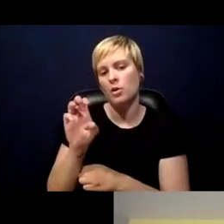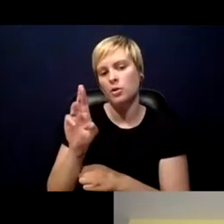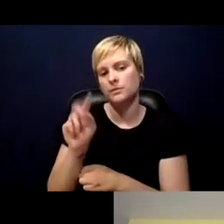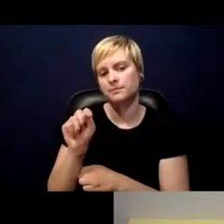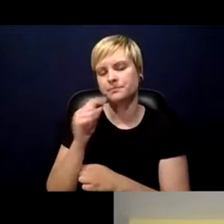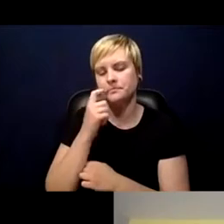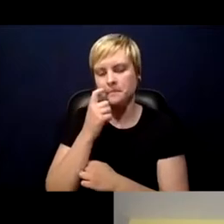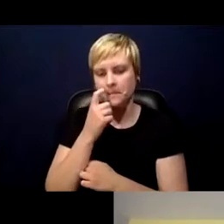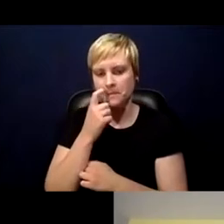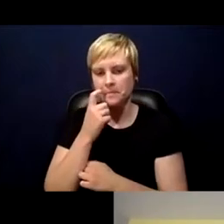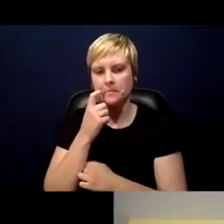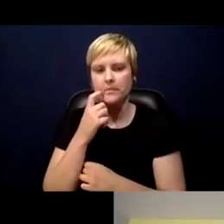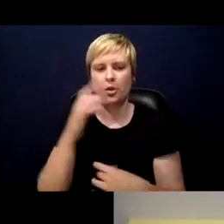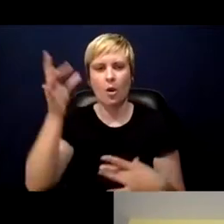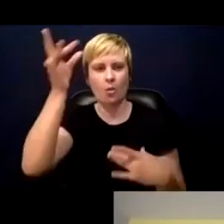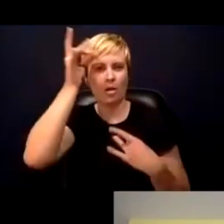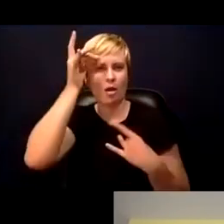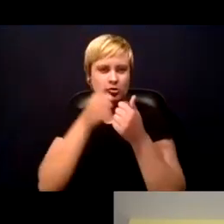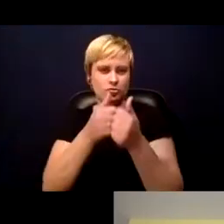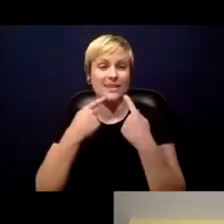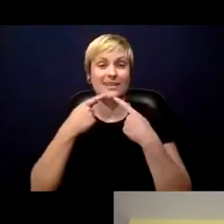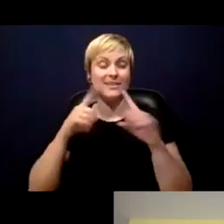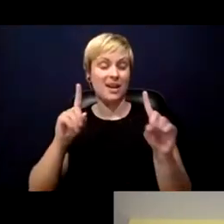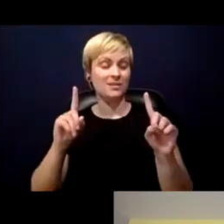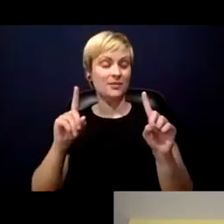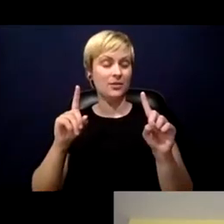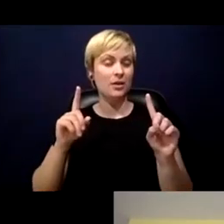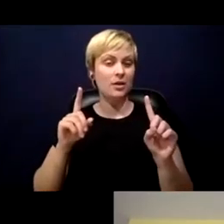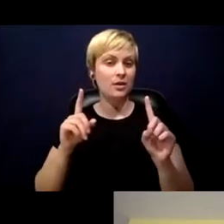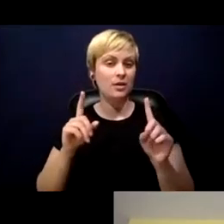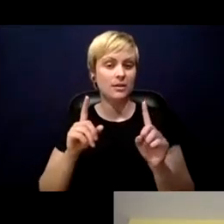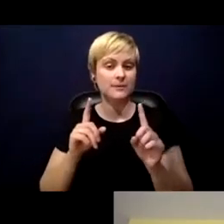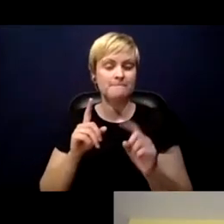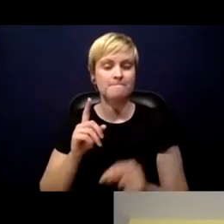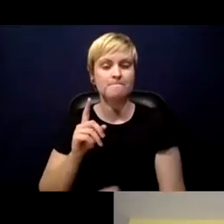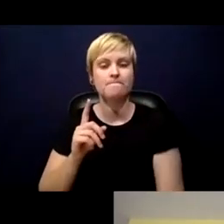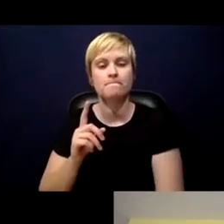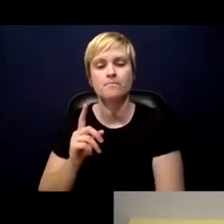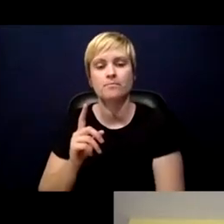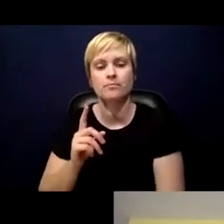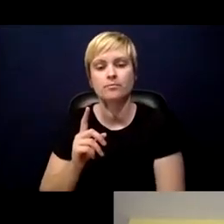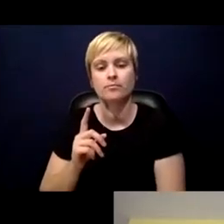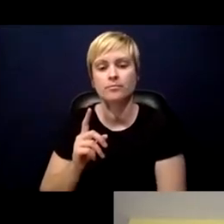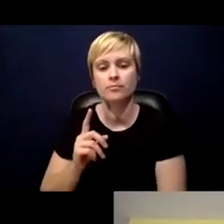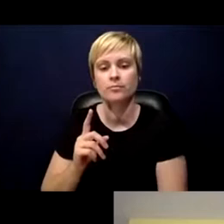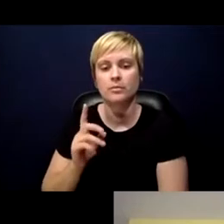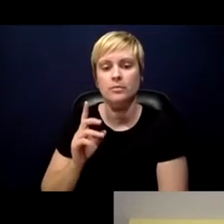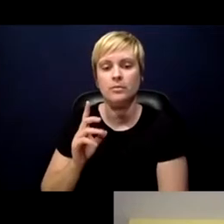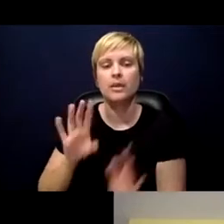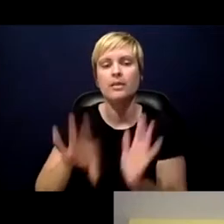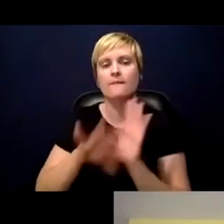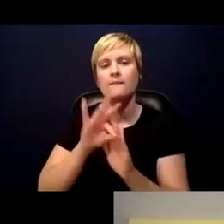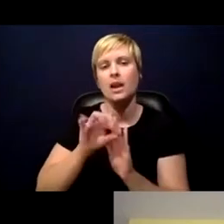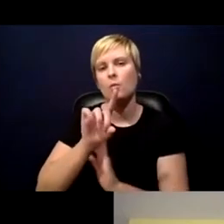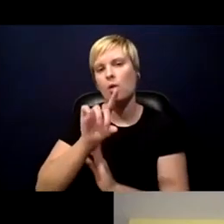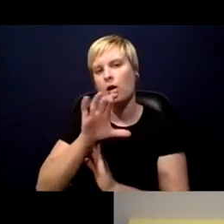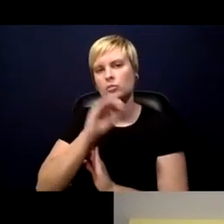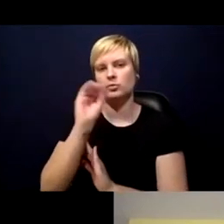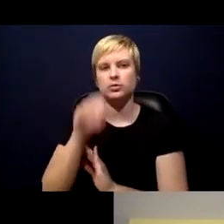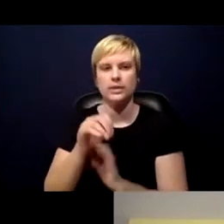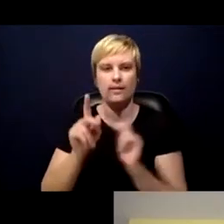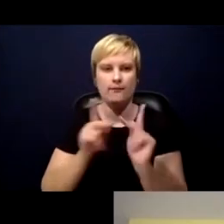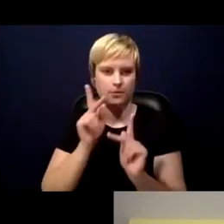Successful contact tracing. Thank you. Successful contact tracing is finding 100% of the people coming